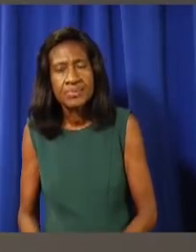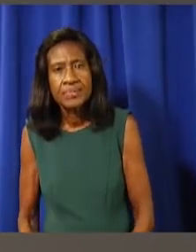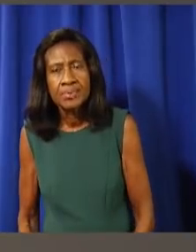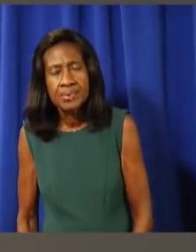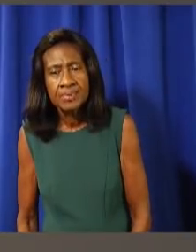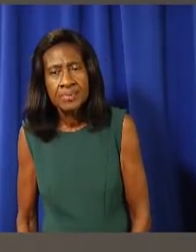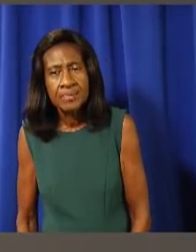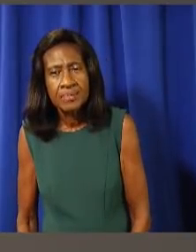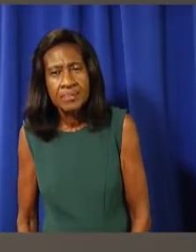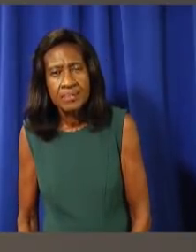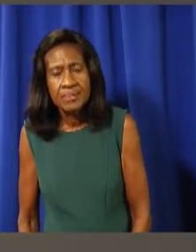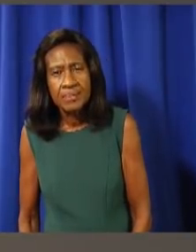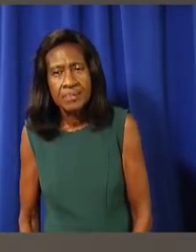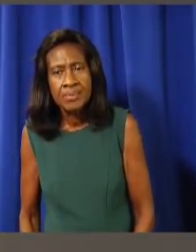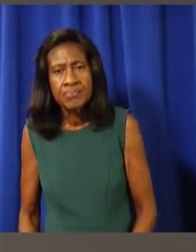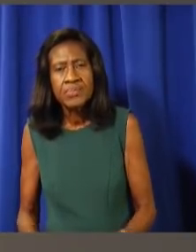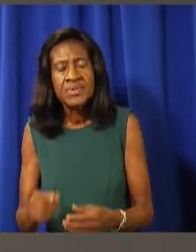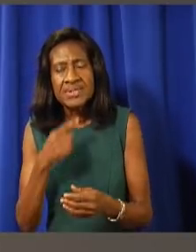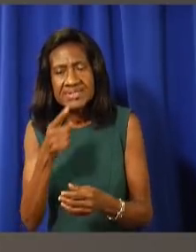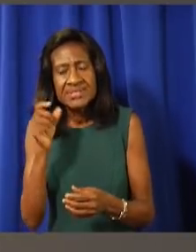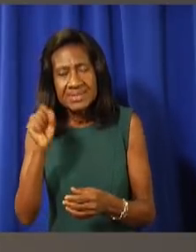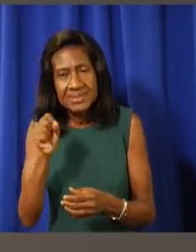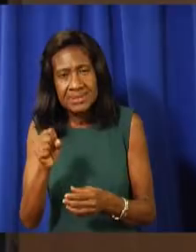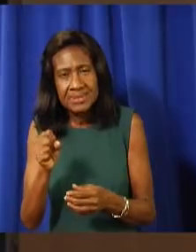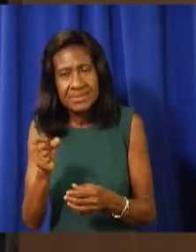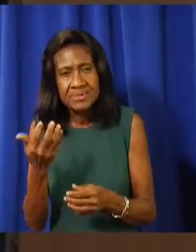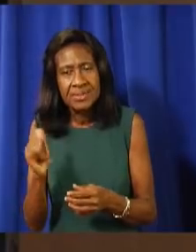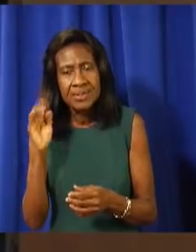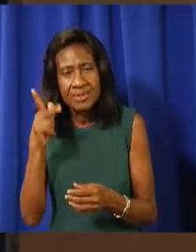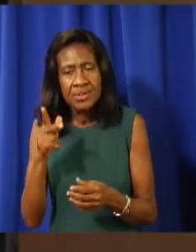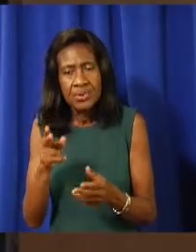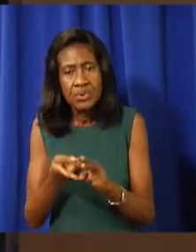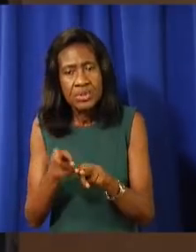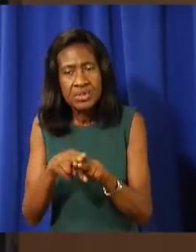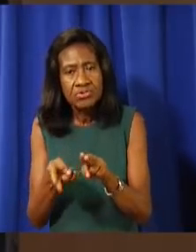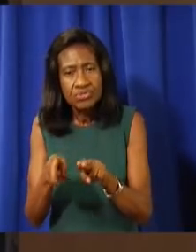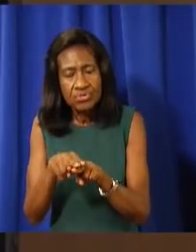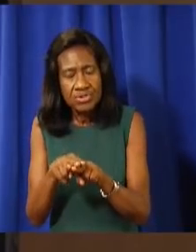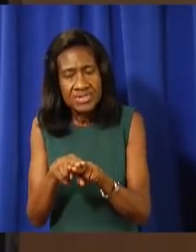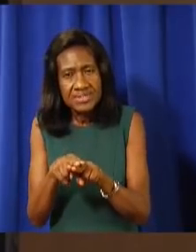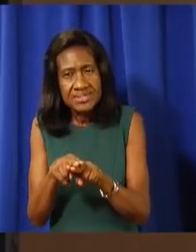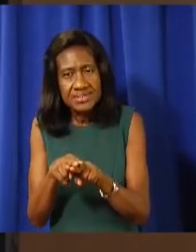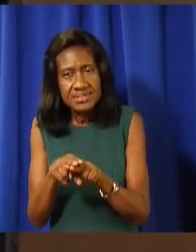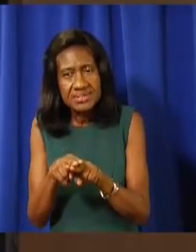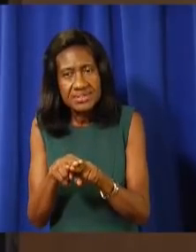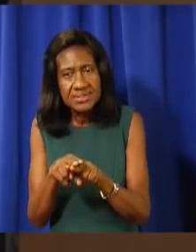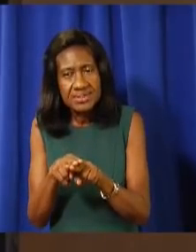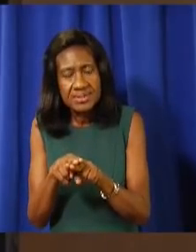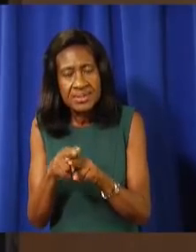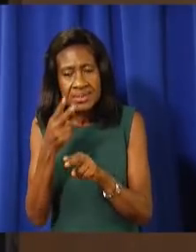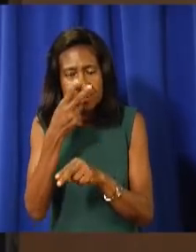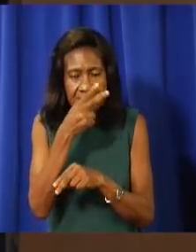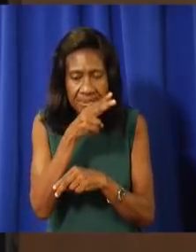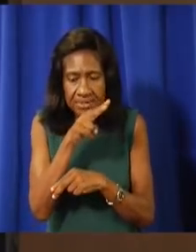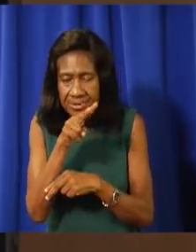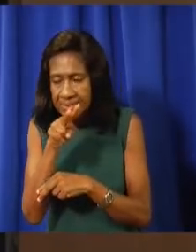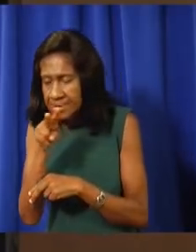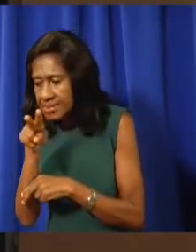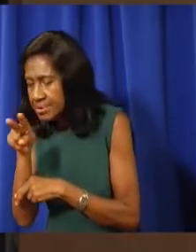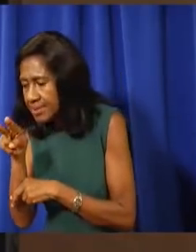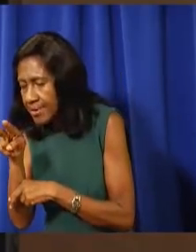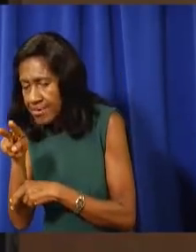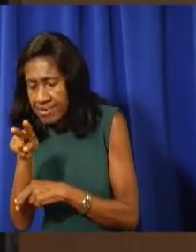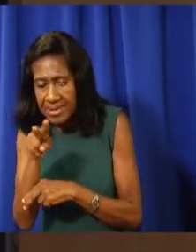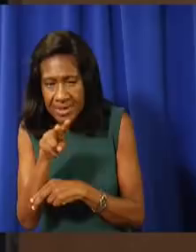Yeah, the intention is to increase surveillance once we open up the door. We will survey and we will test regularly, not only those